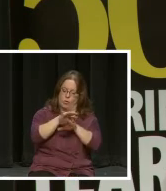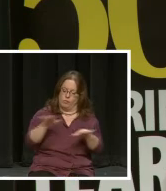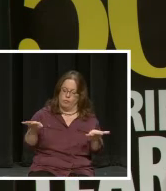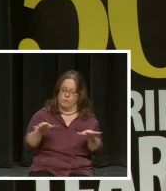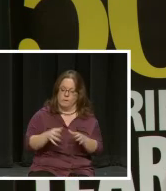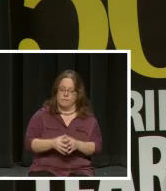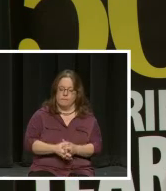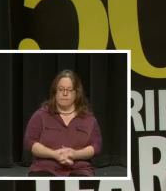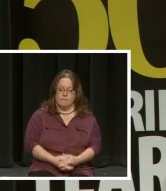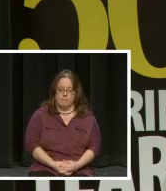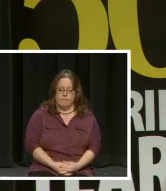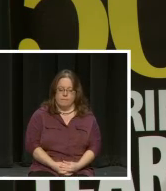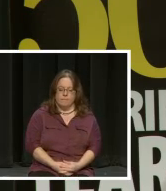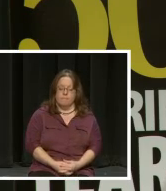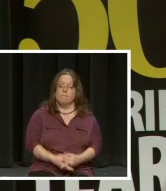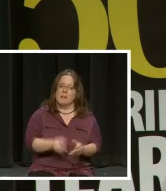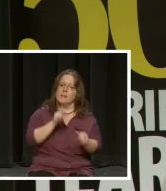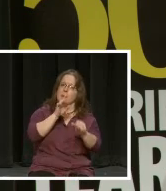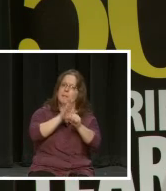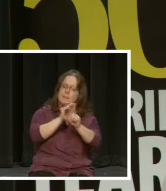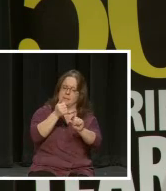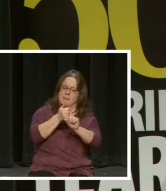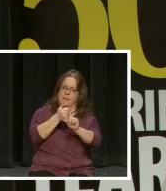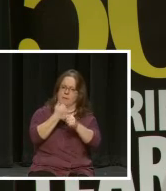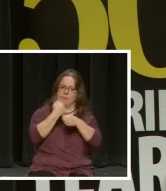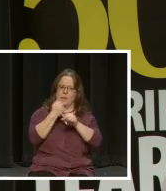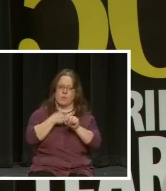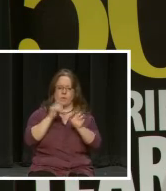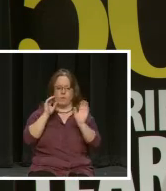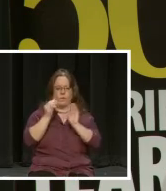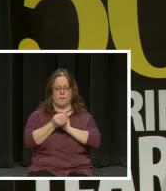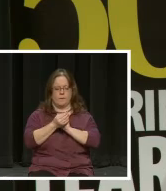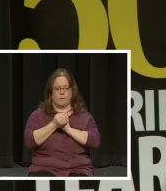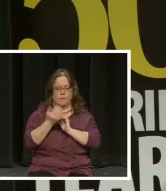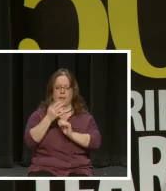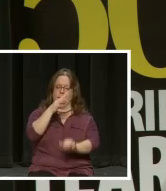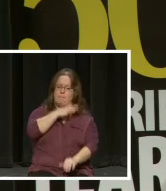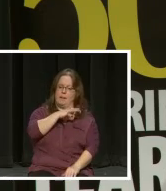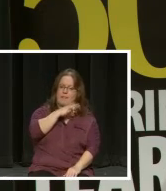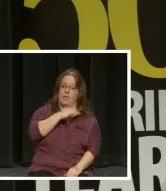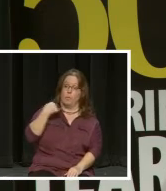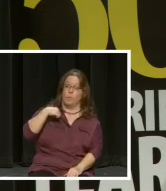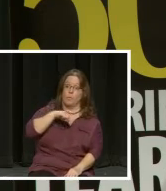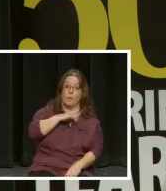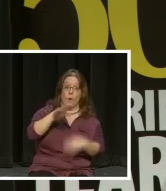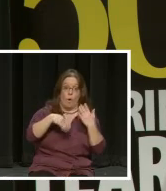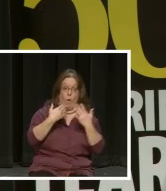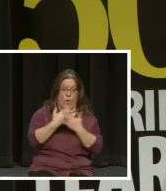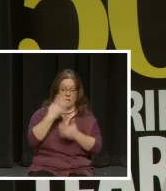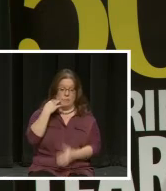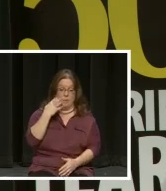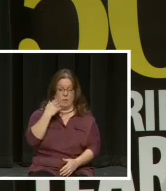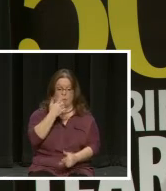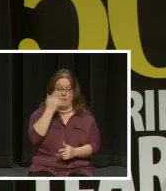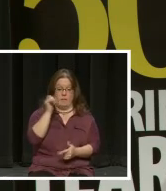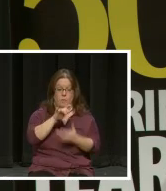and the commitment he made to this organization and the benefit we all have as a result of it.